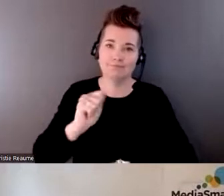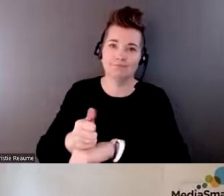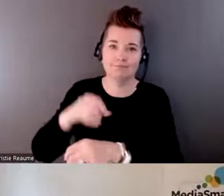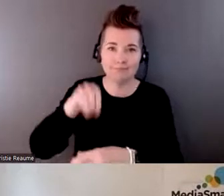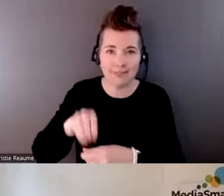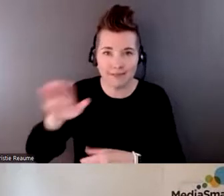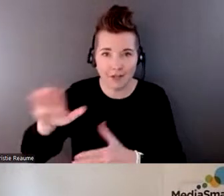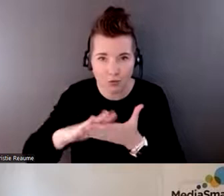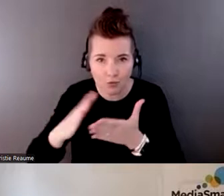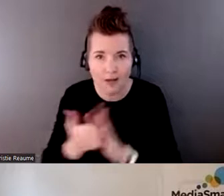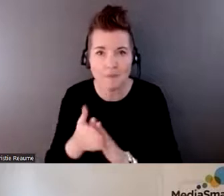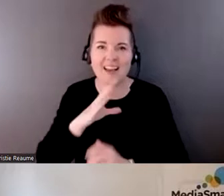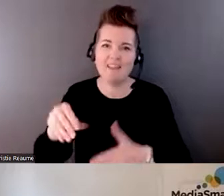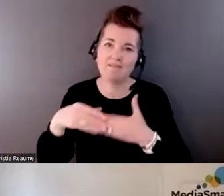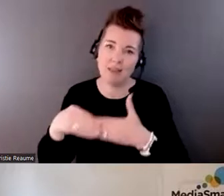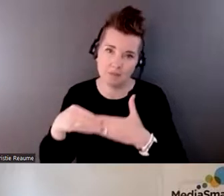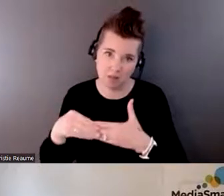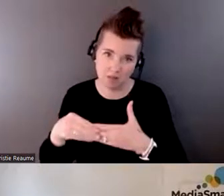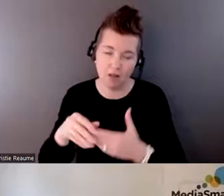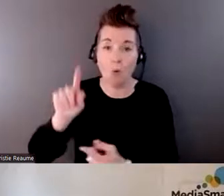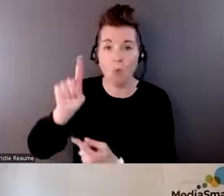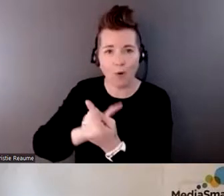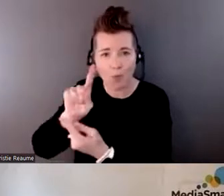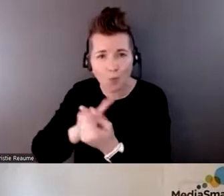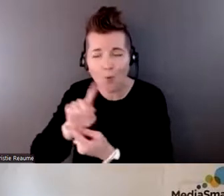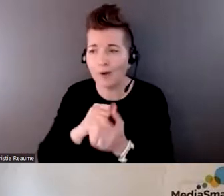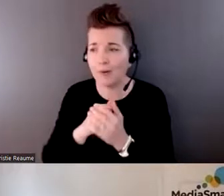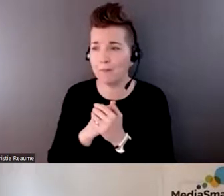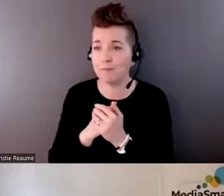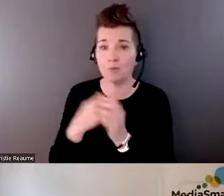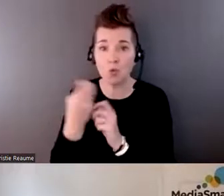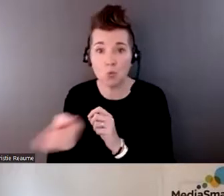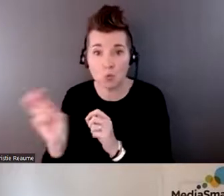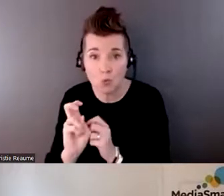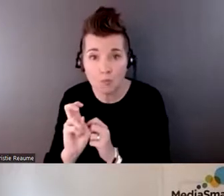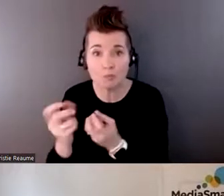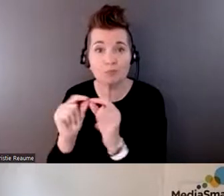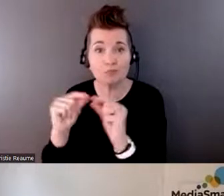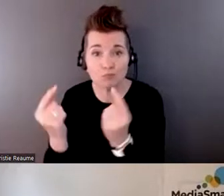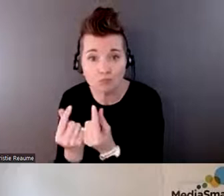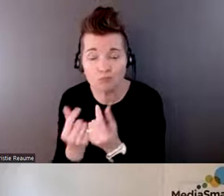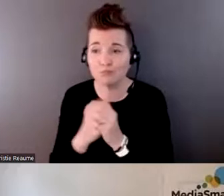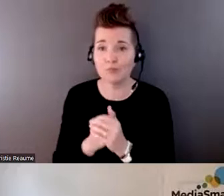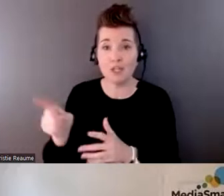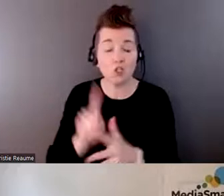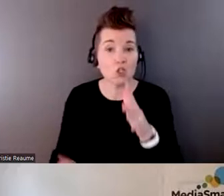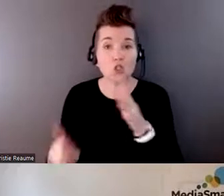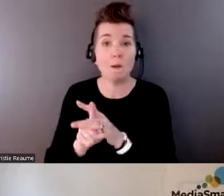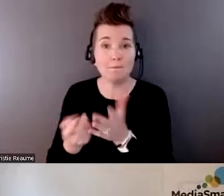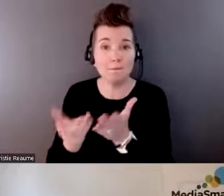models. So for example, providing one-to-one training, group-based sessions, as well as drop-in sessions.